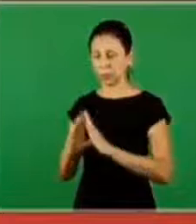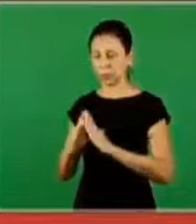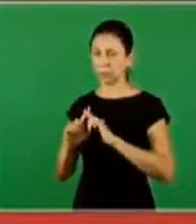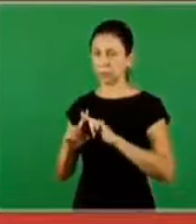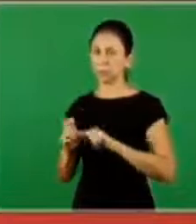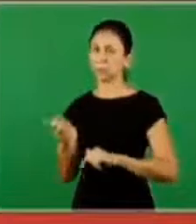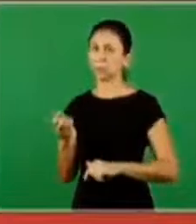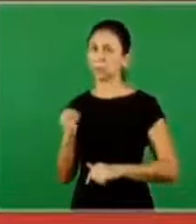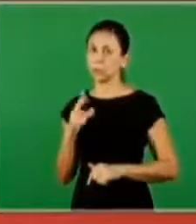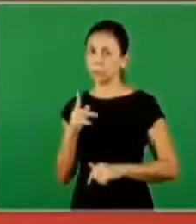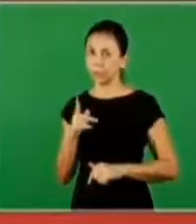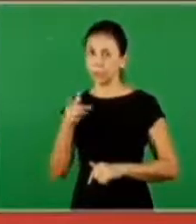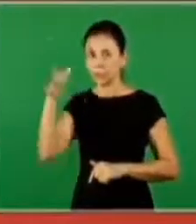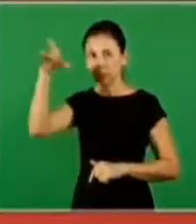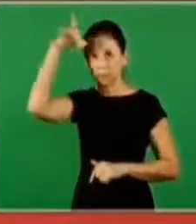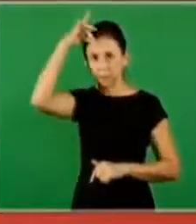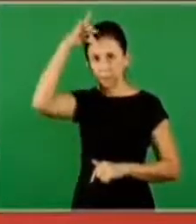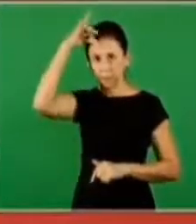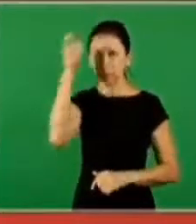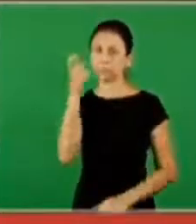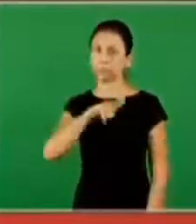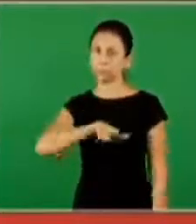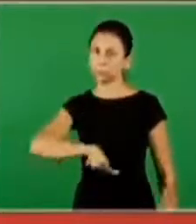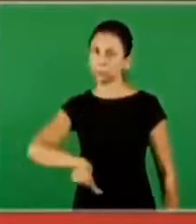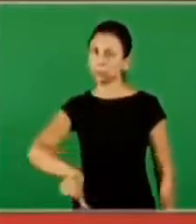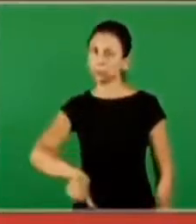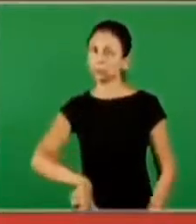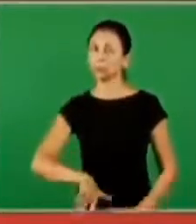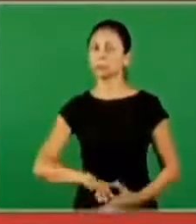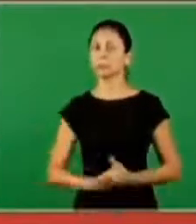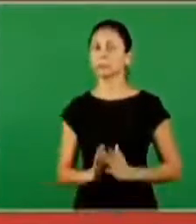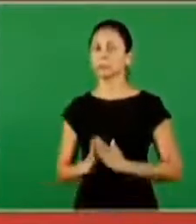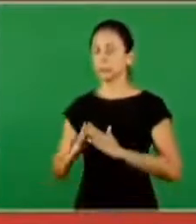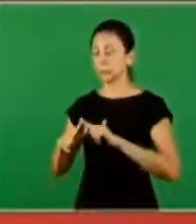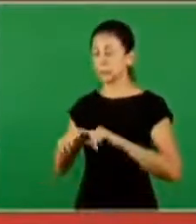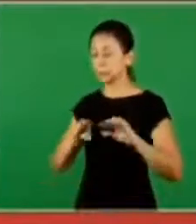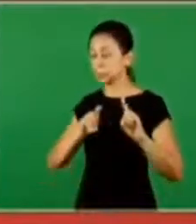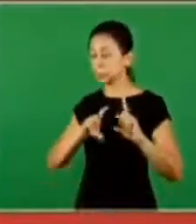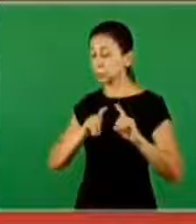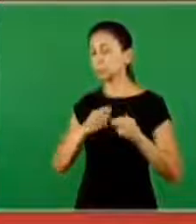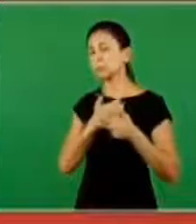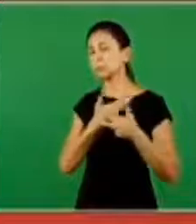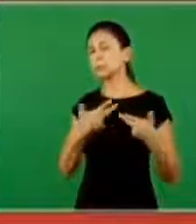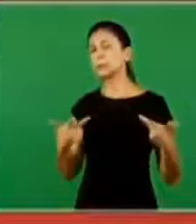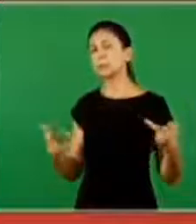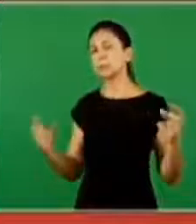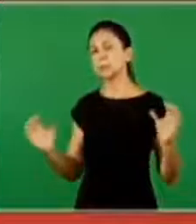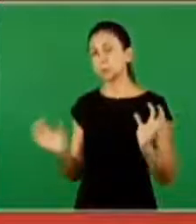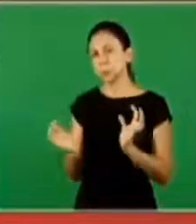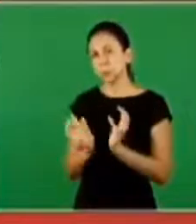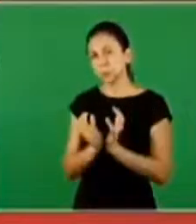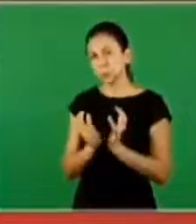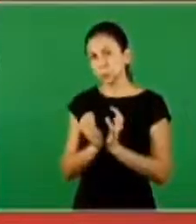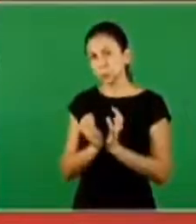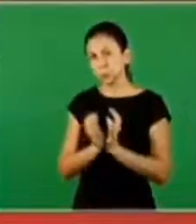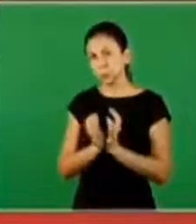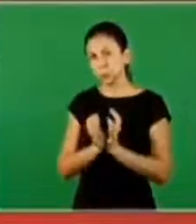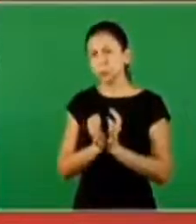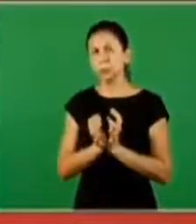Did you memorize or repeat? Doctrine of the church is a group of elements